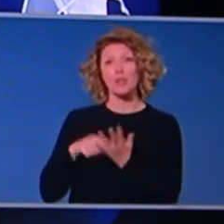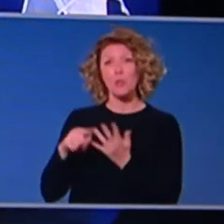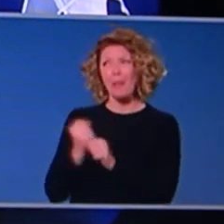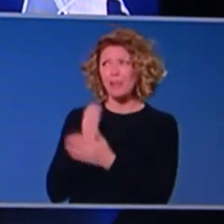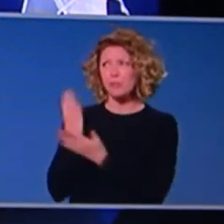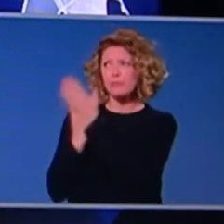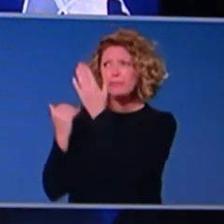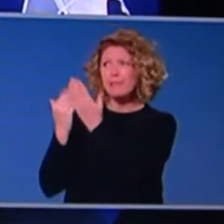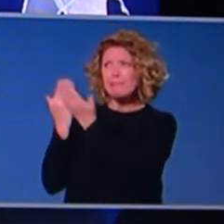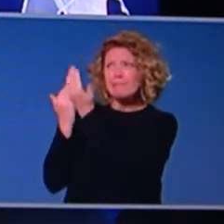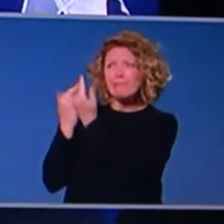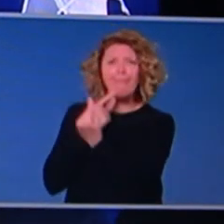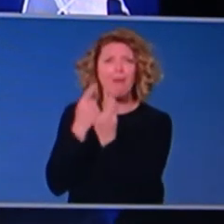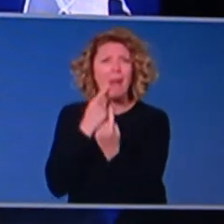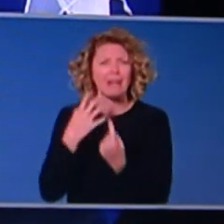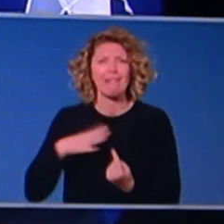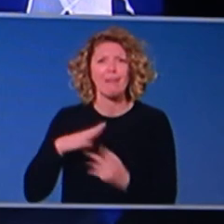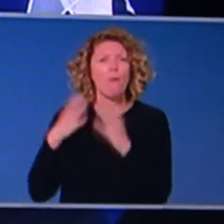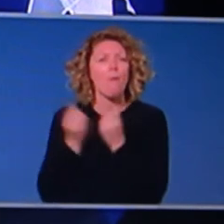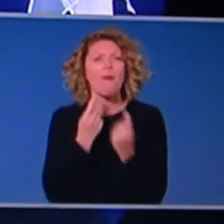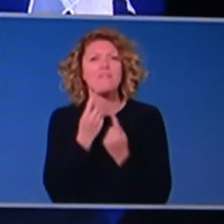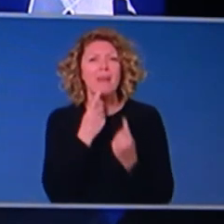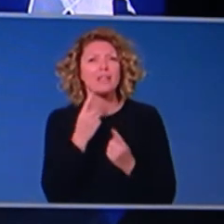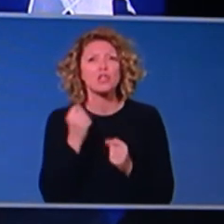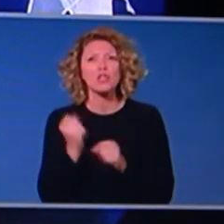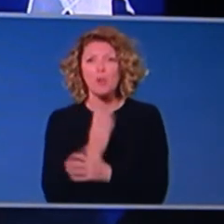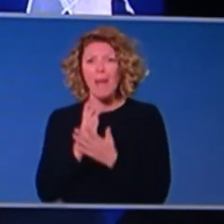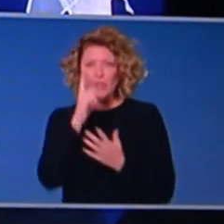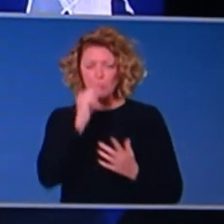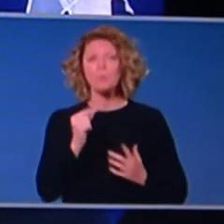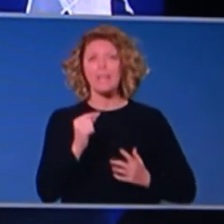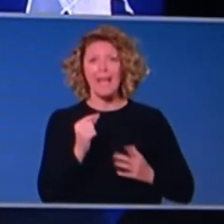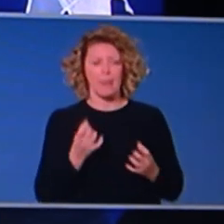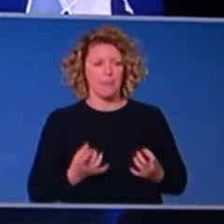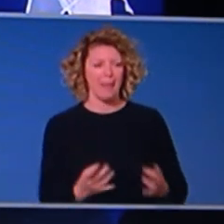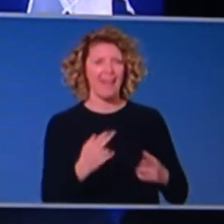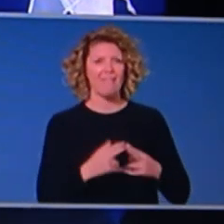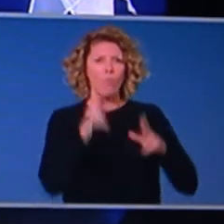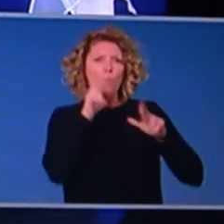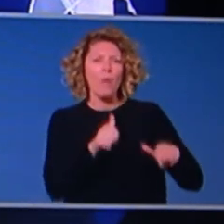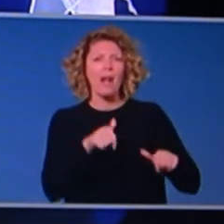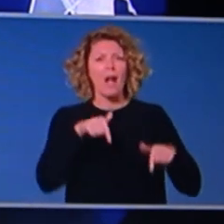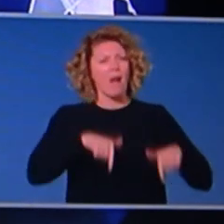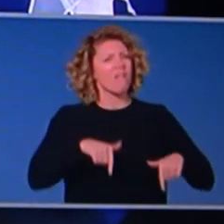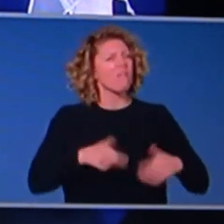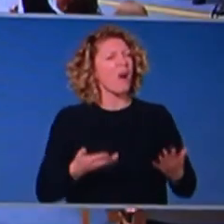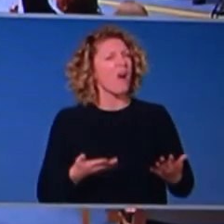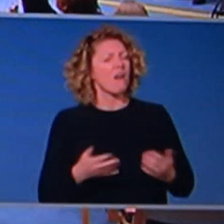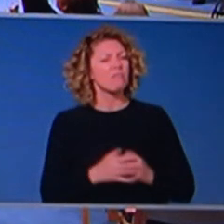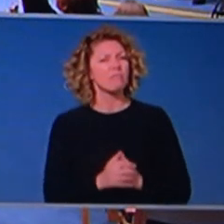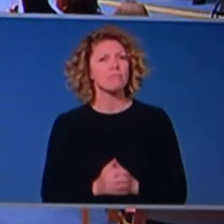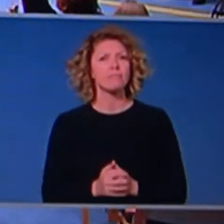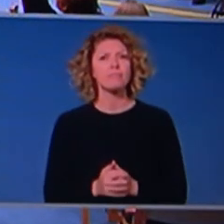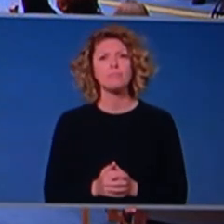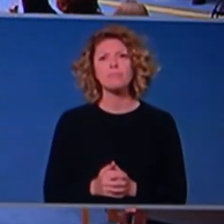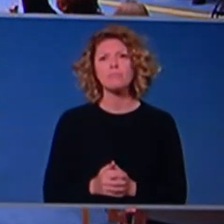possibly can to put the responses in place that are necessary to protect their citizens' health. Brendan, did you want to add anything to that? I